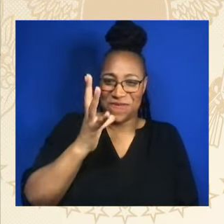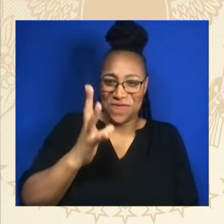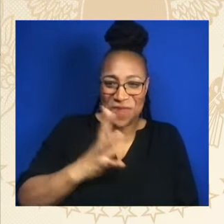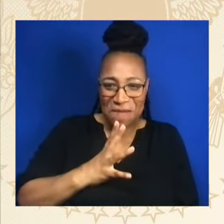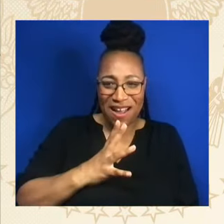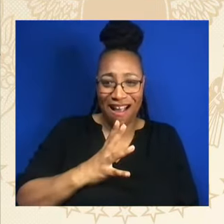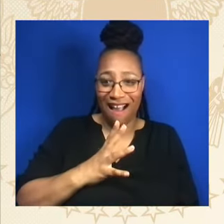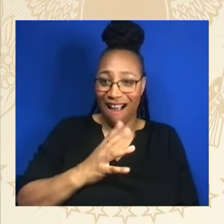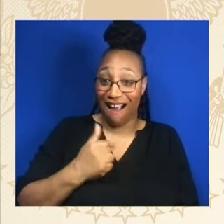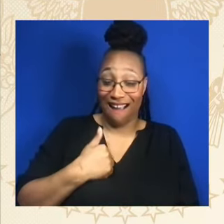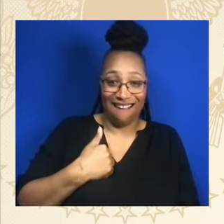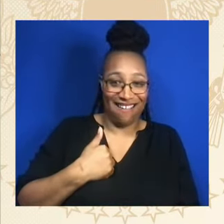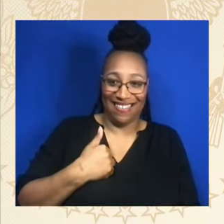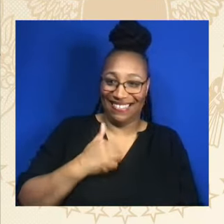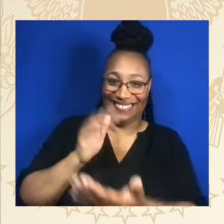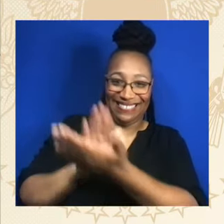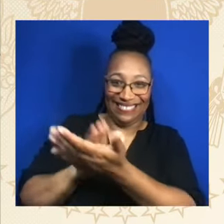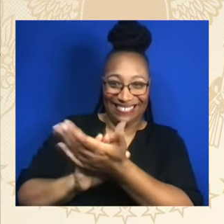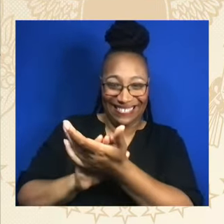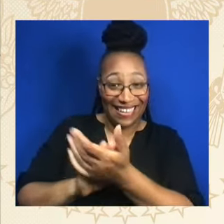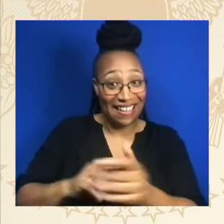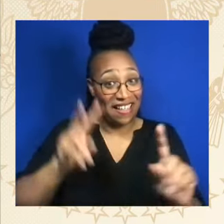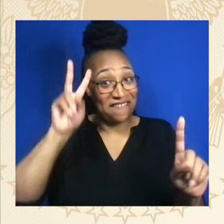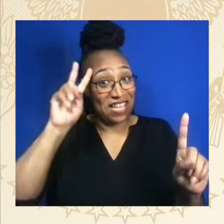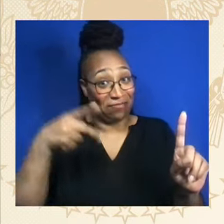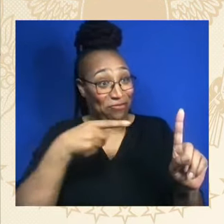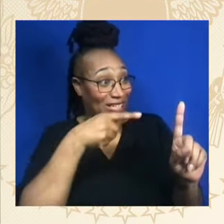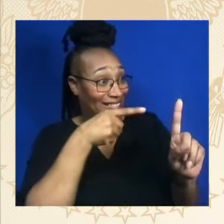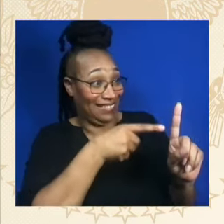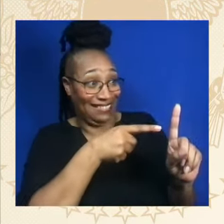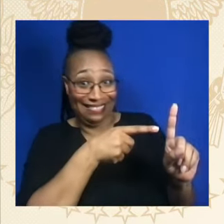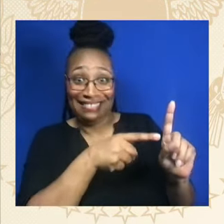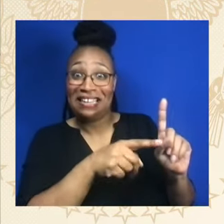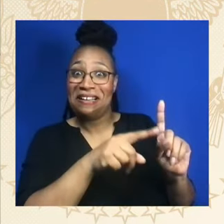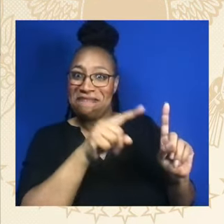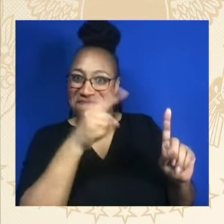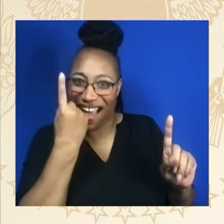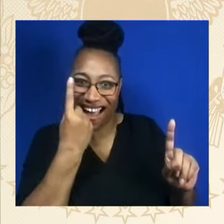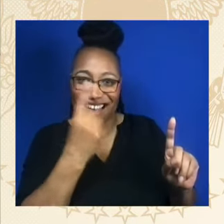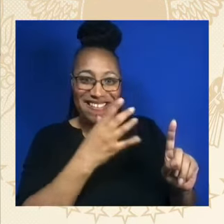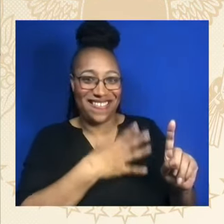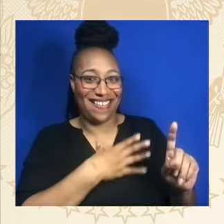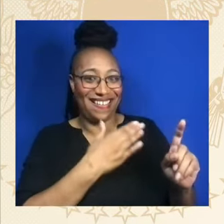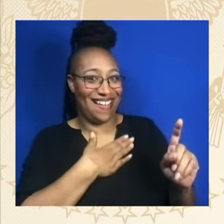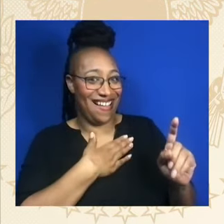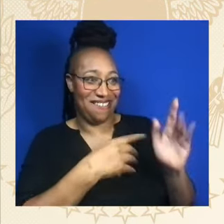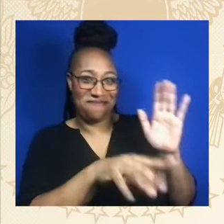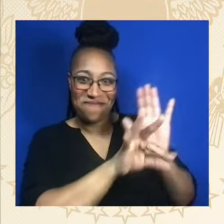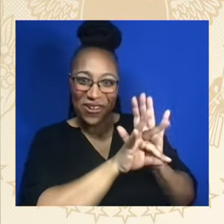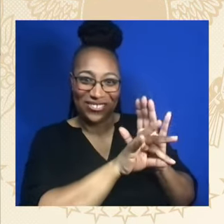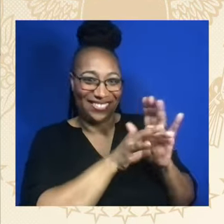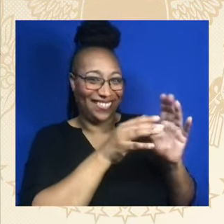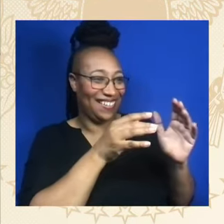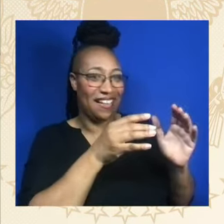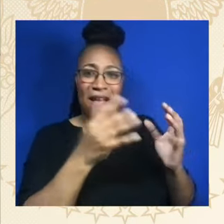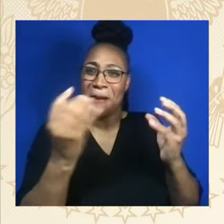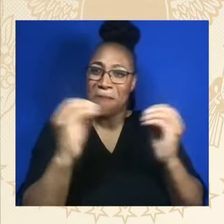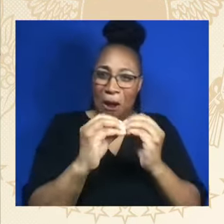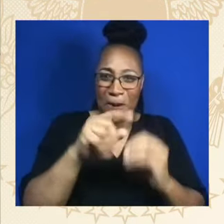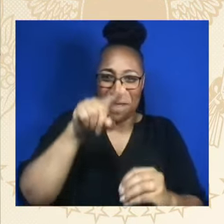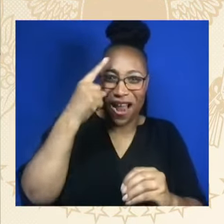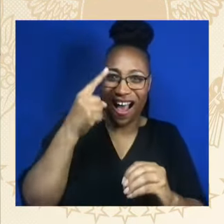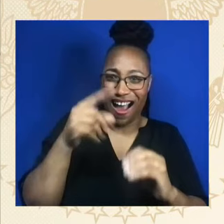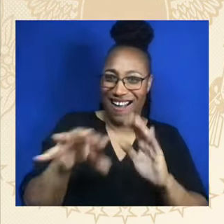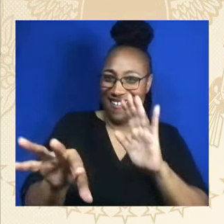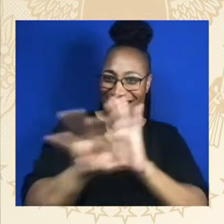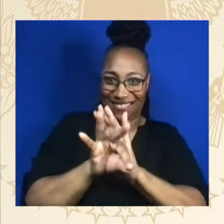We've appointed more black women of the Federal Circuit, than every other president in history combined. Every